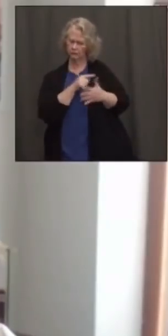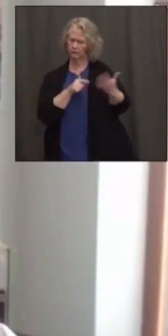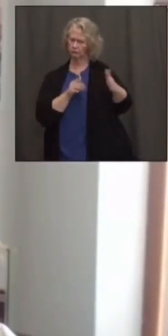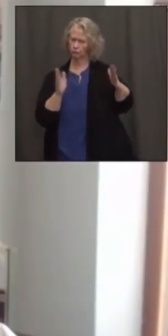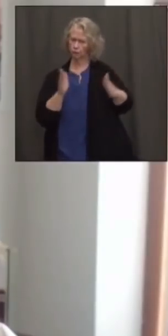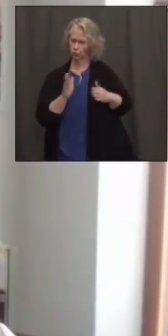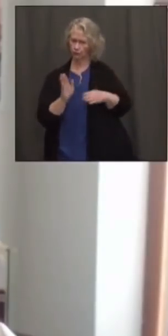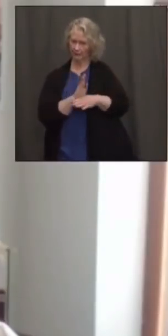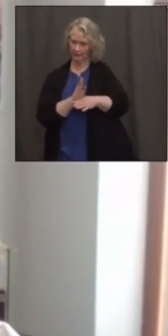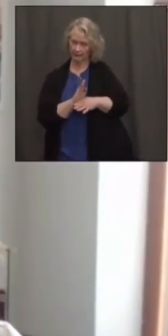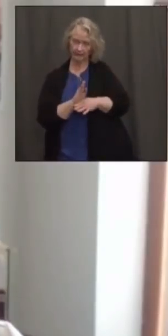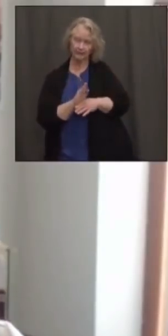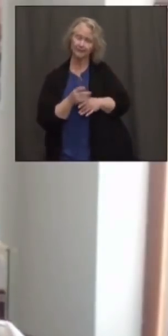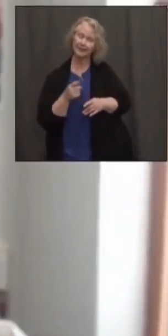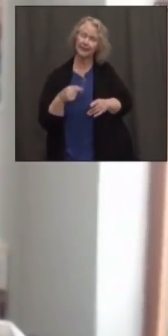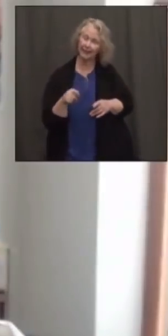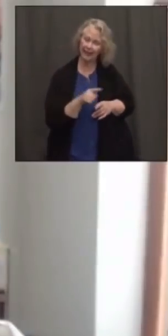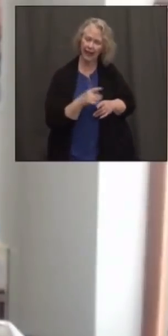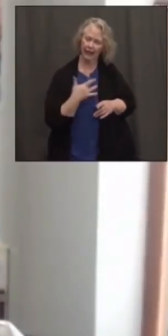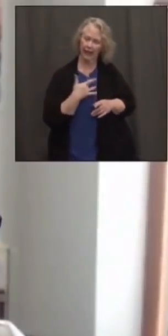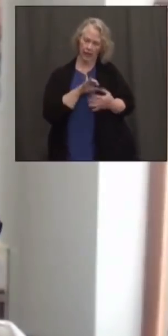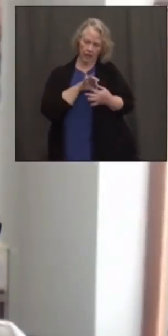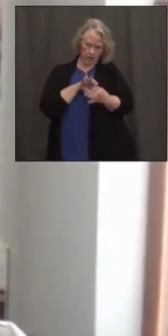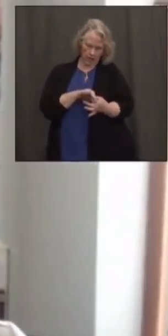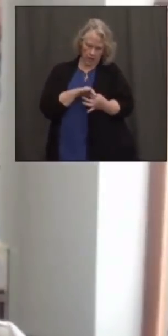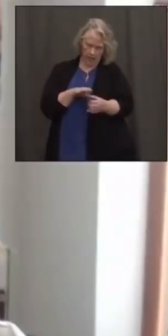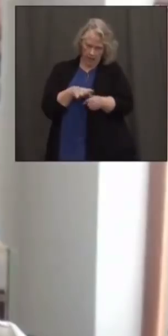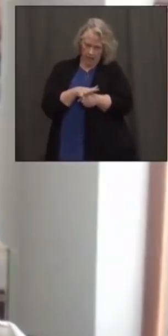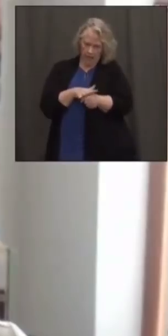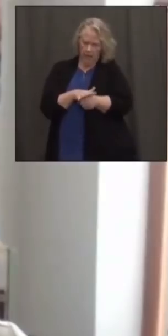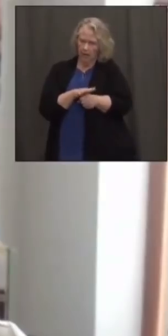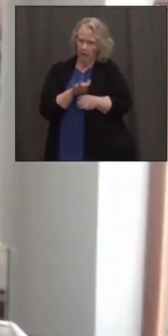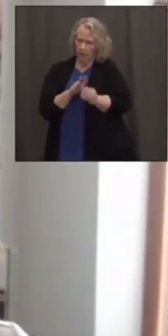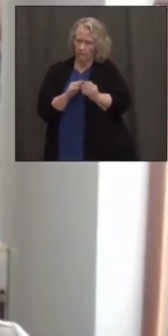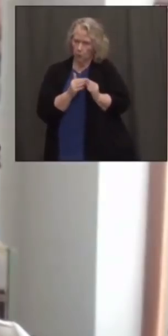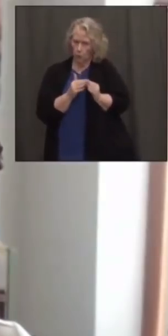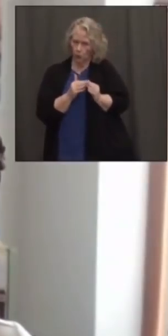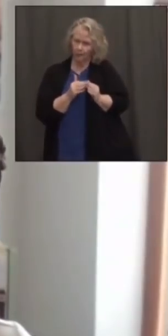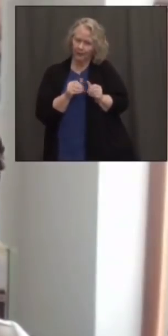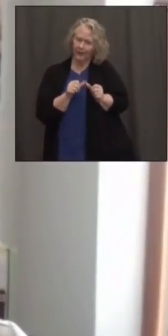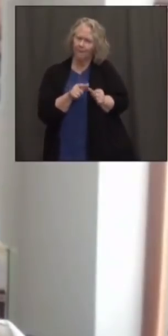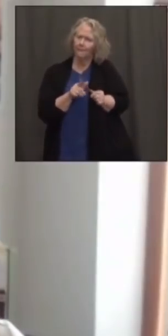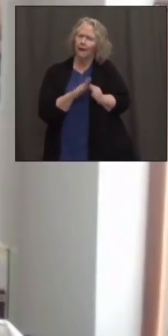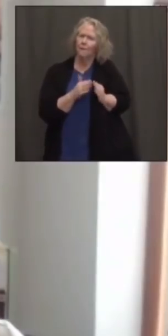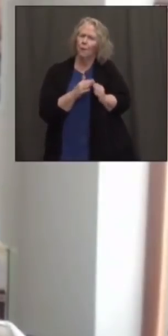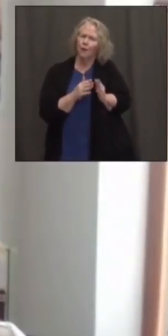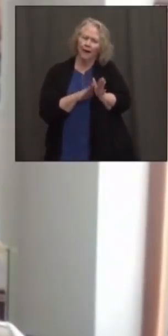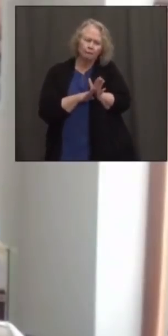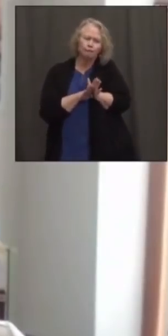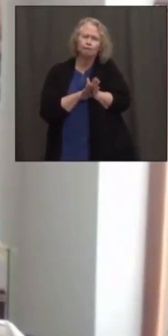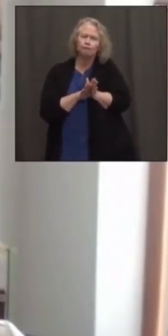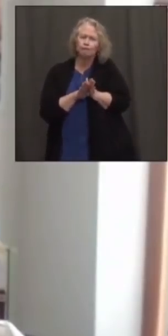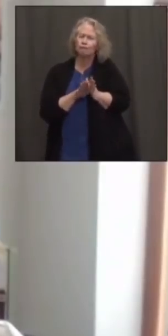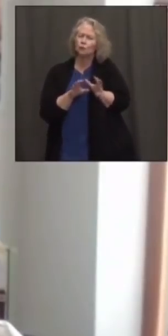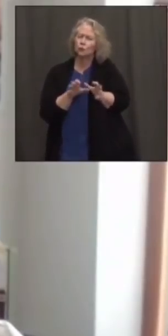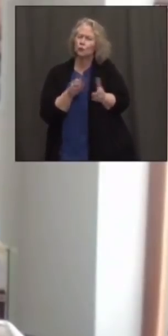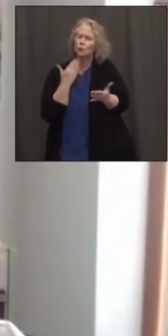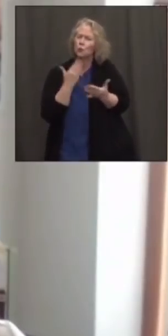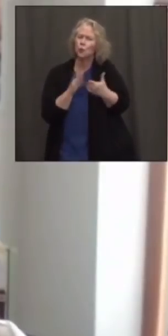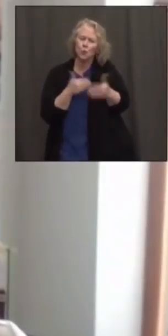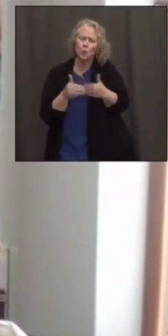are businesses that are really based in the communities. And they're what help keep the communities thriving, keep the community